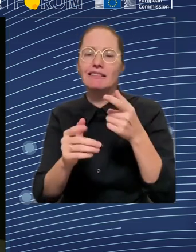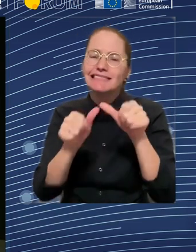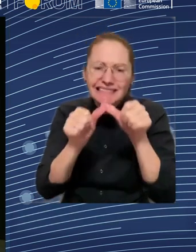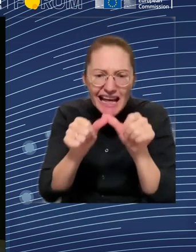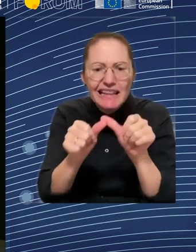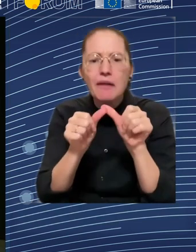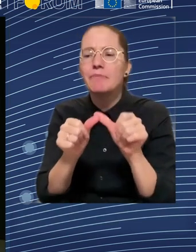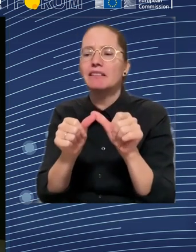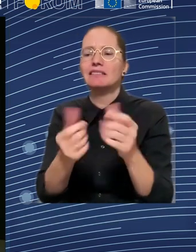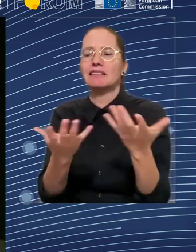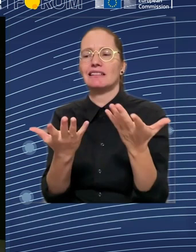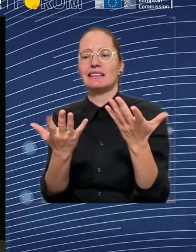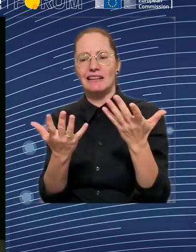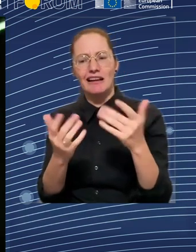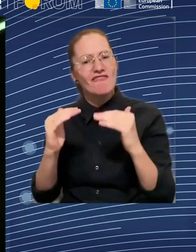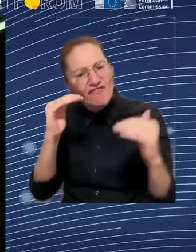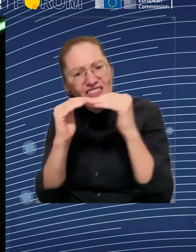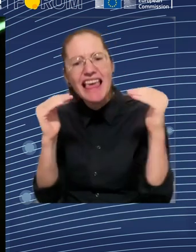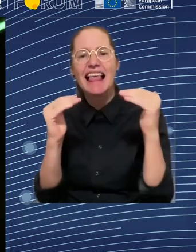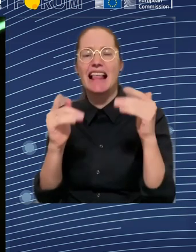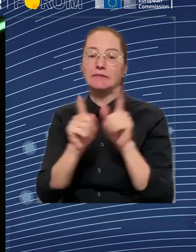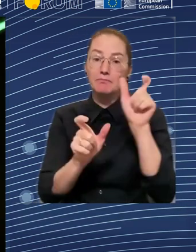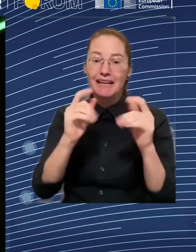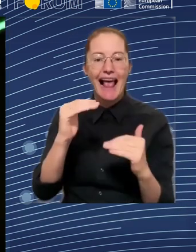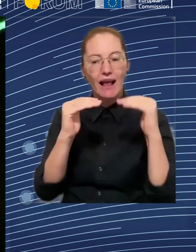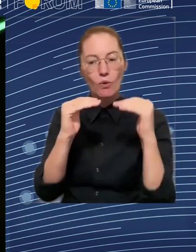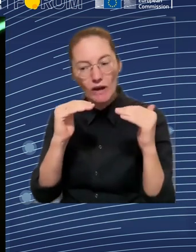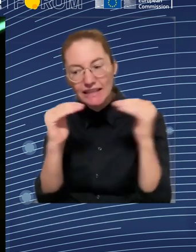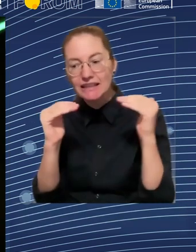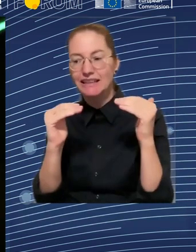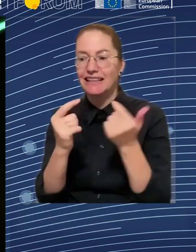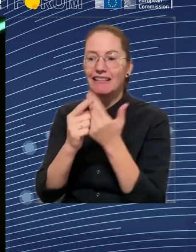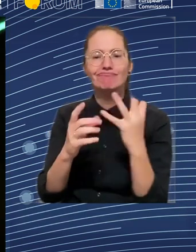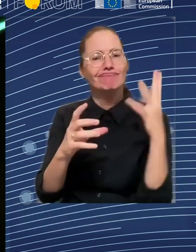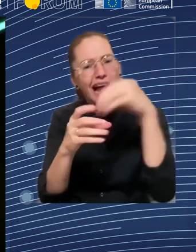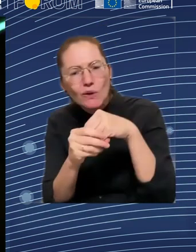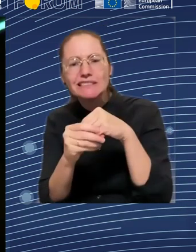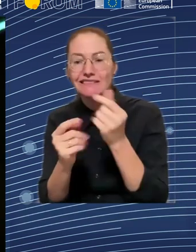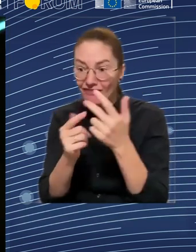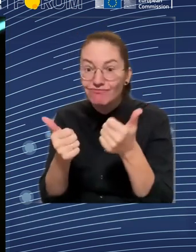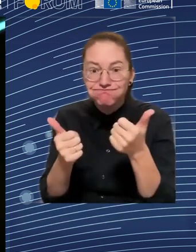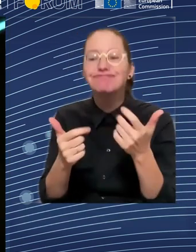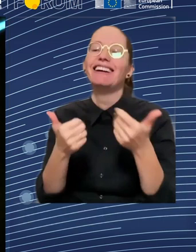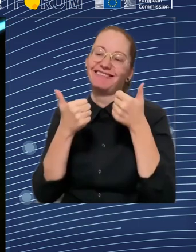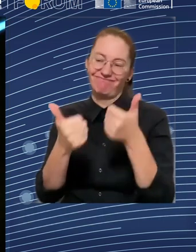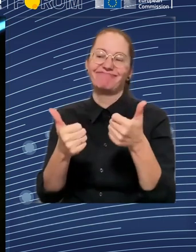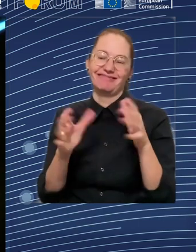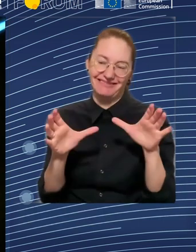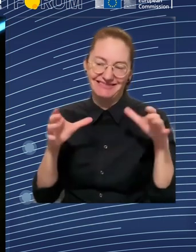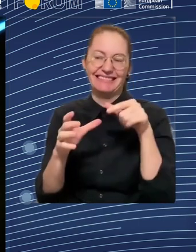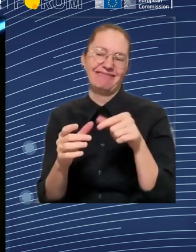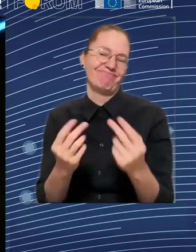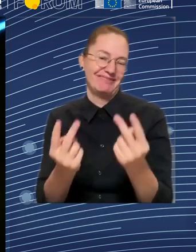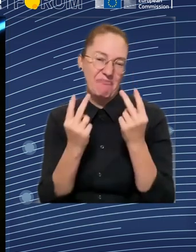be the role of national protection, social protection systems in an environment where challenges are increasingly global?